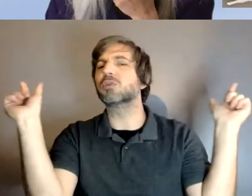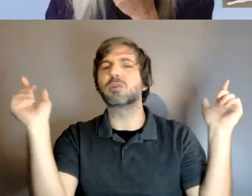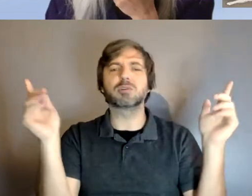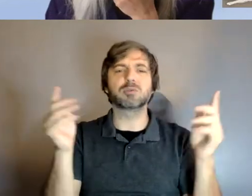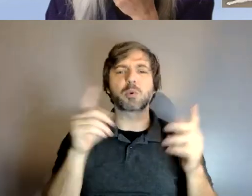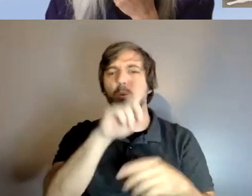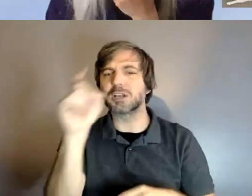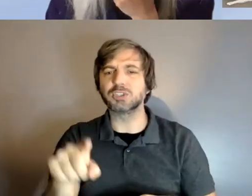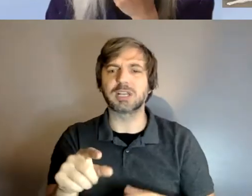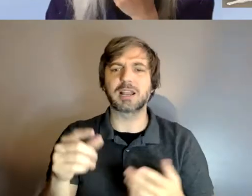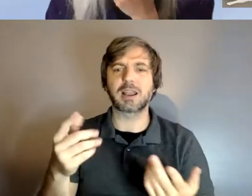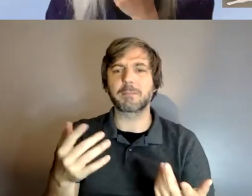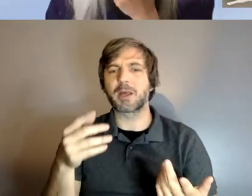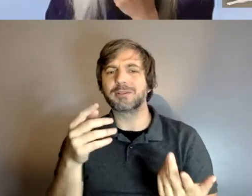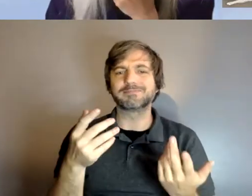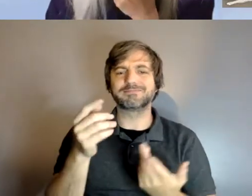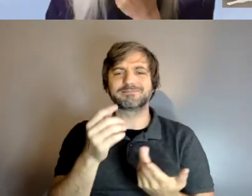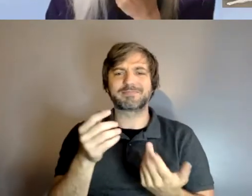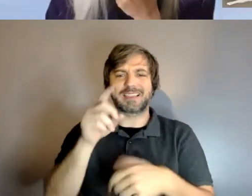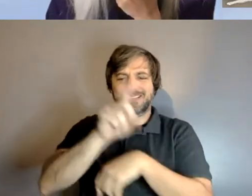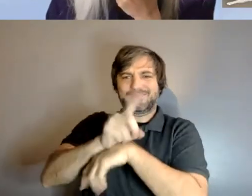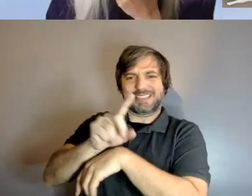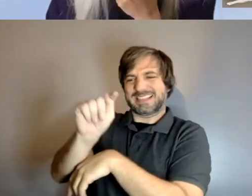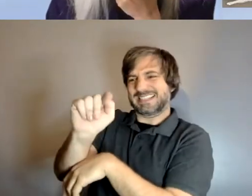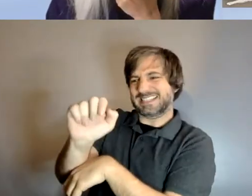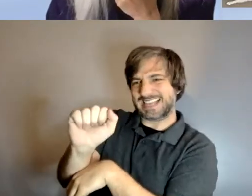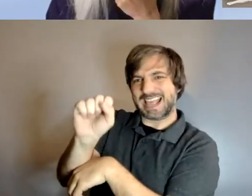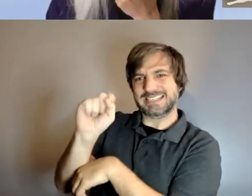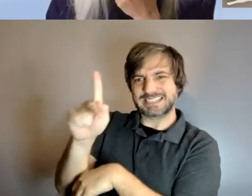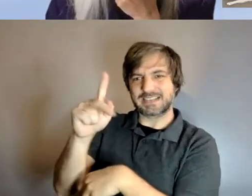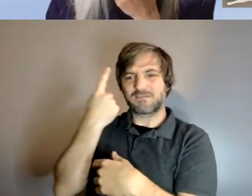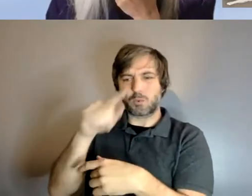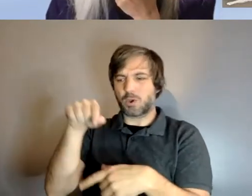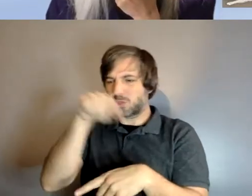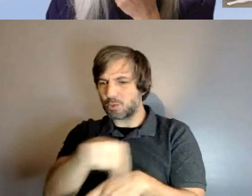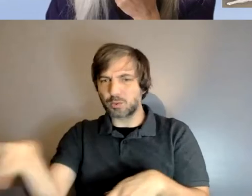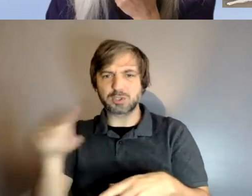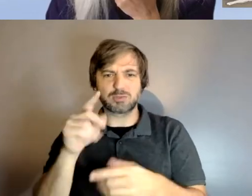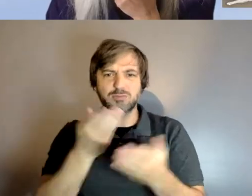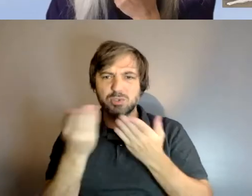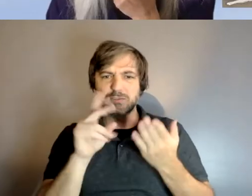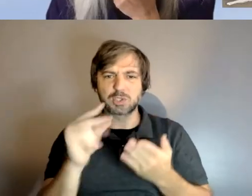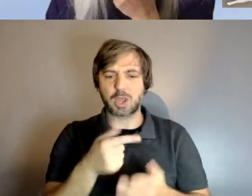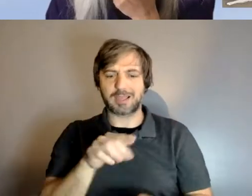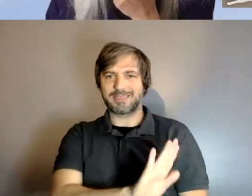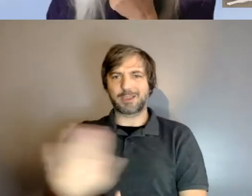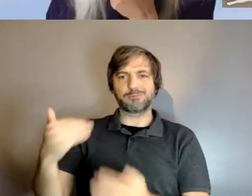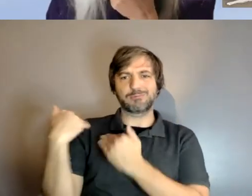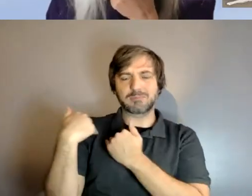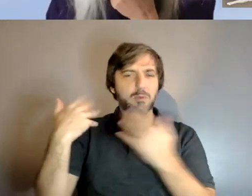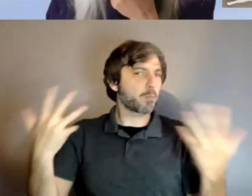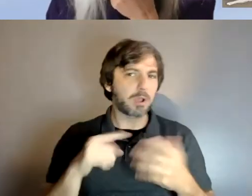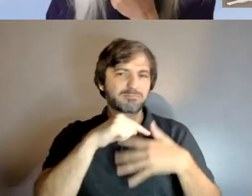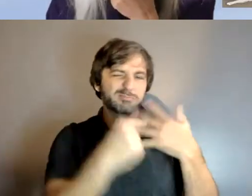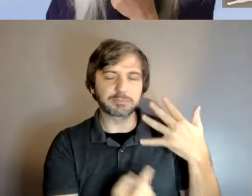specific tasks that some of the service dogs will do um and because you you guys are all dealing with